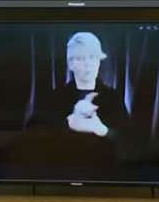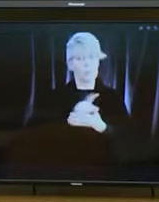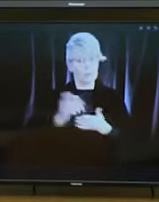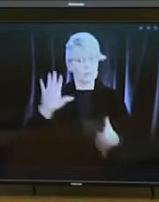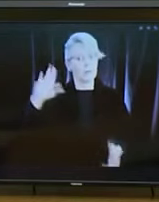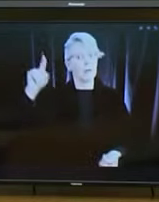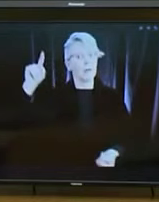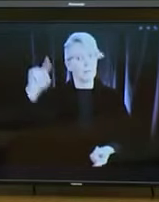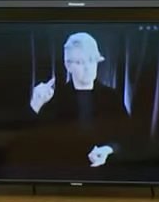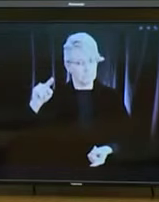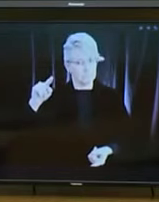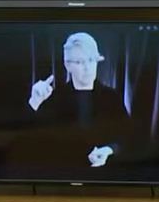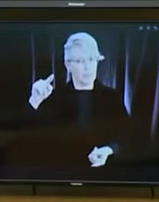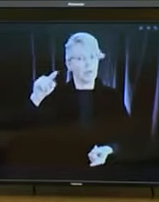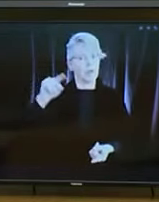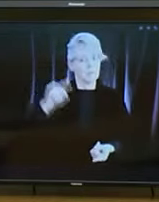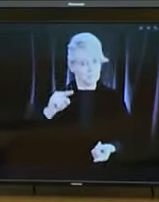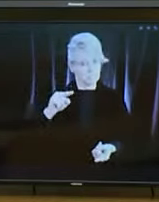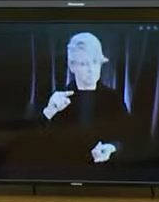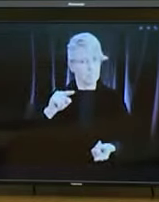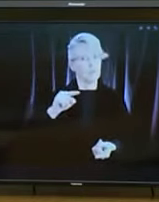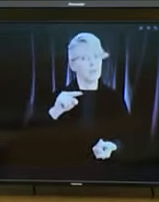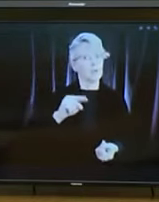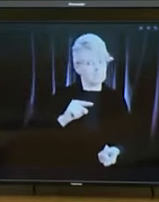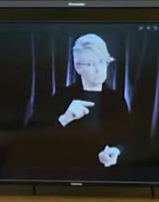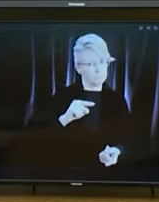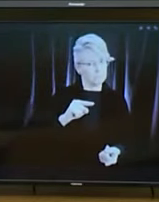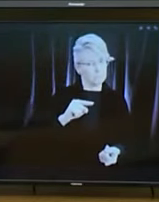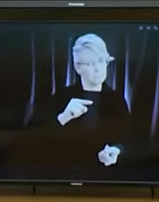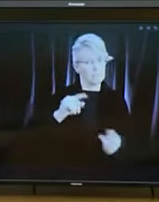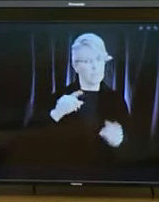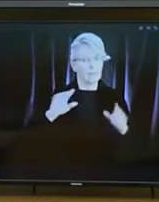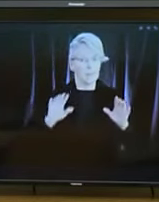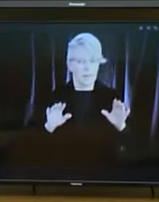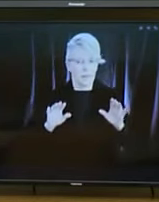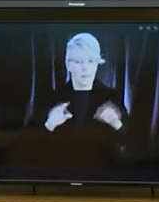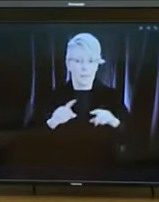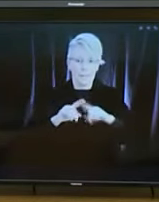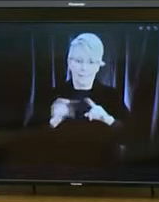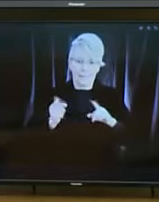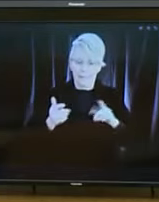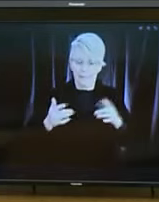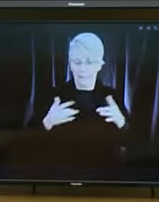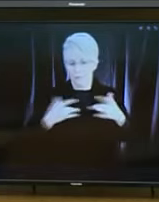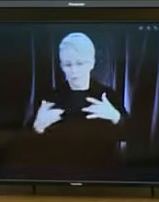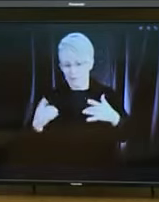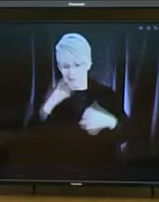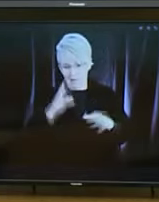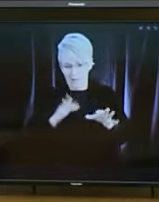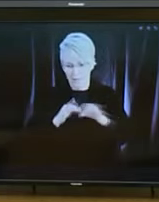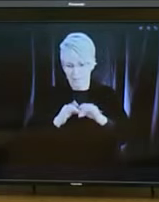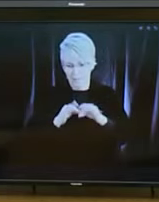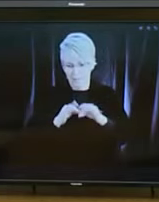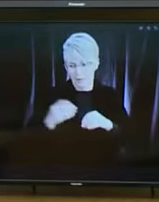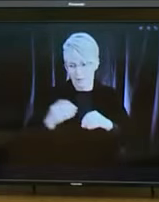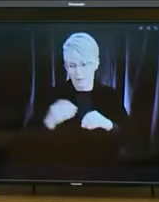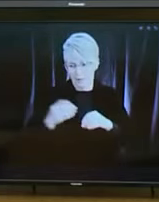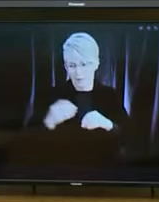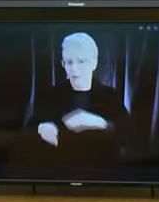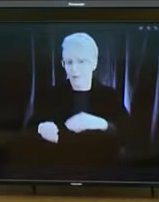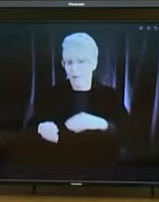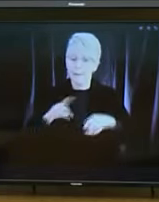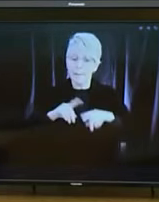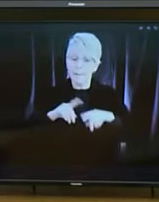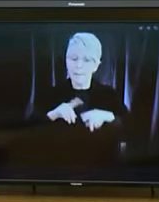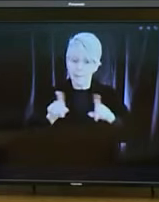cases and hospitalizations uh although we did see a bit of a concerning uptake this last weekend but nevertheless overall our seven